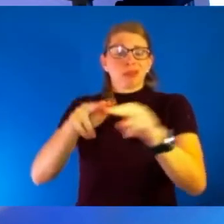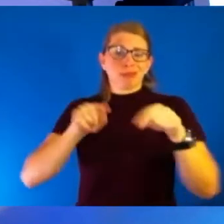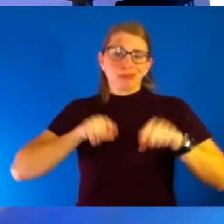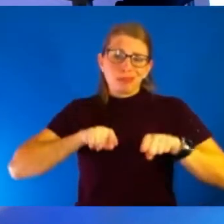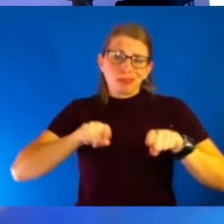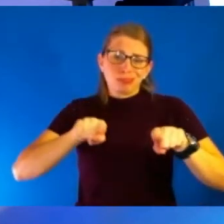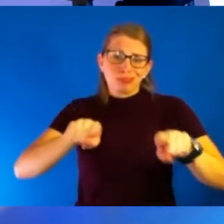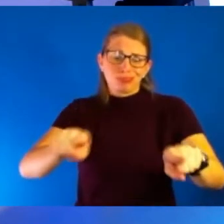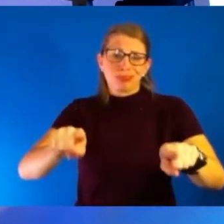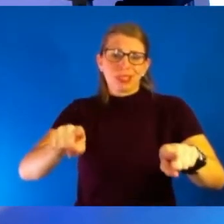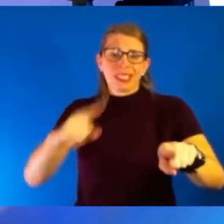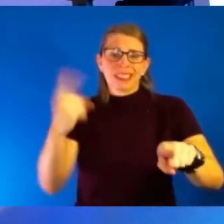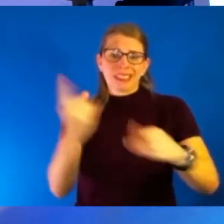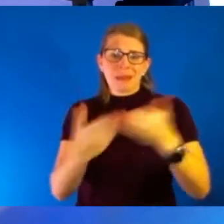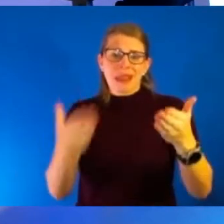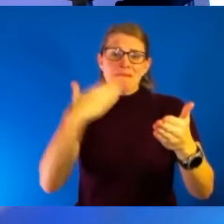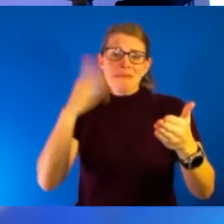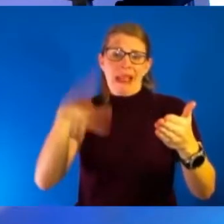way comes again.